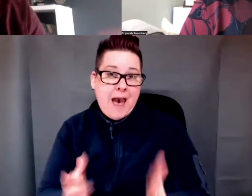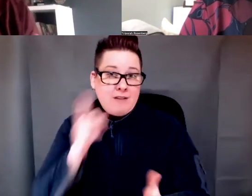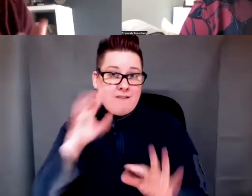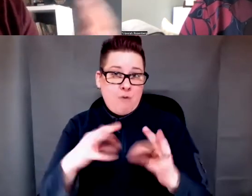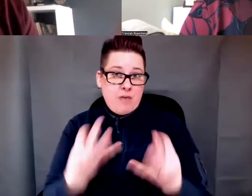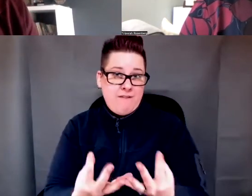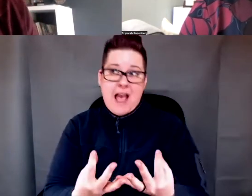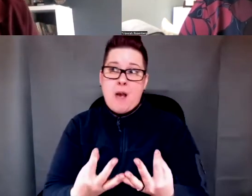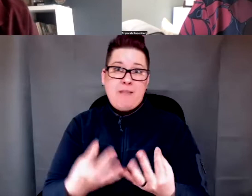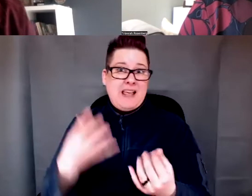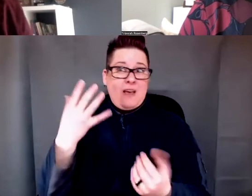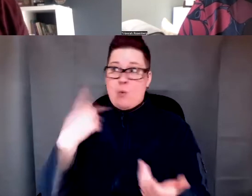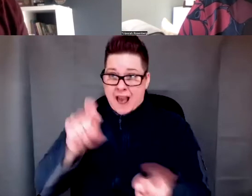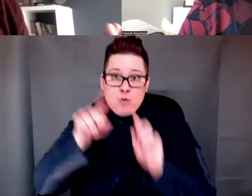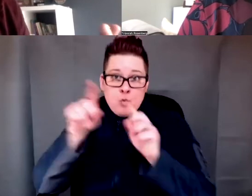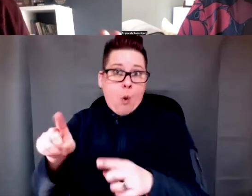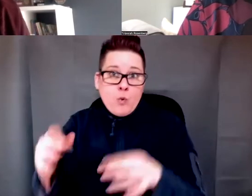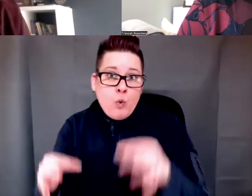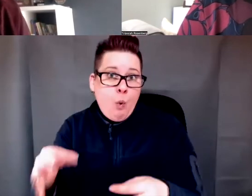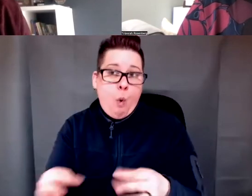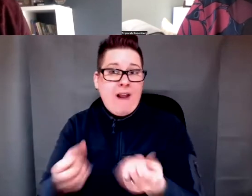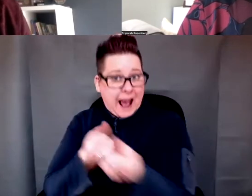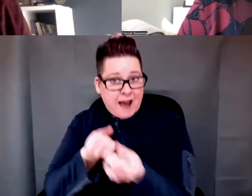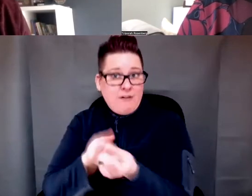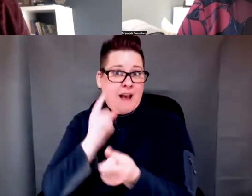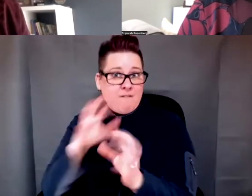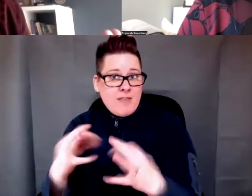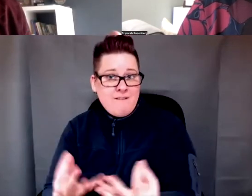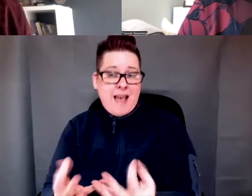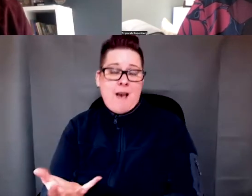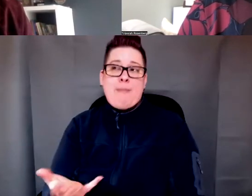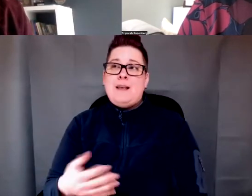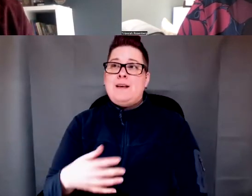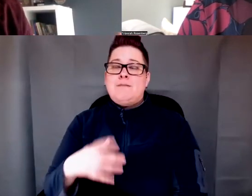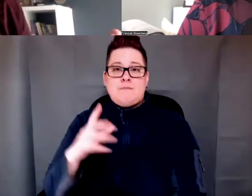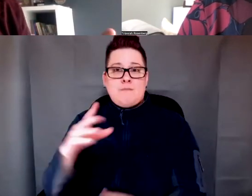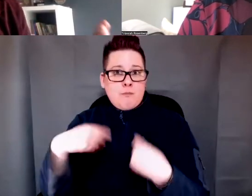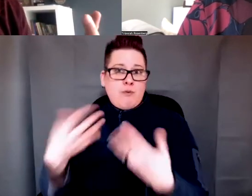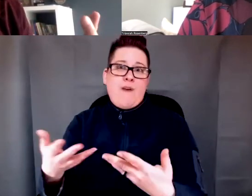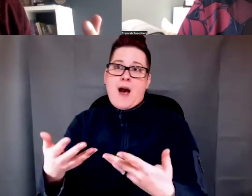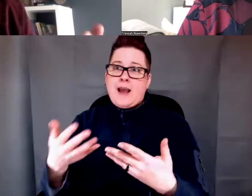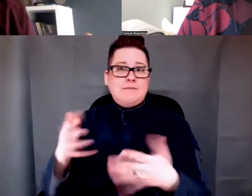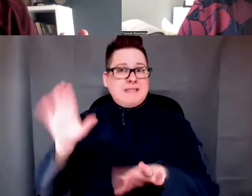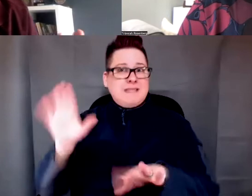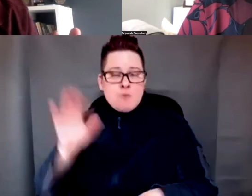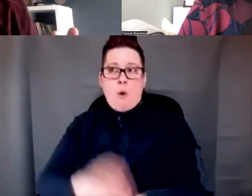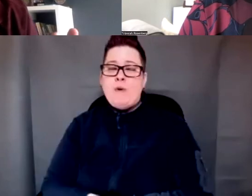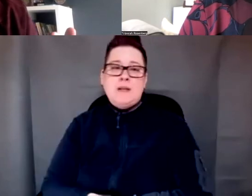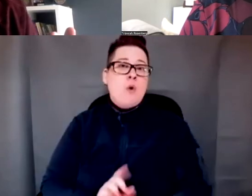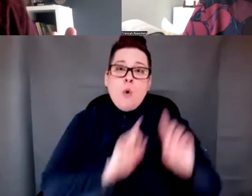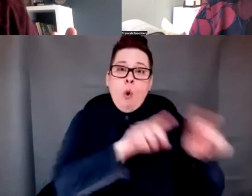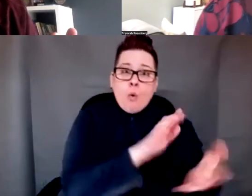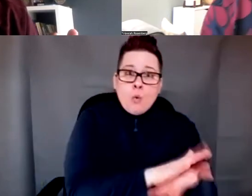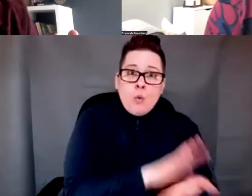contexts. We need to go to the courts and advocate for the families we're working with and providing testimony. We need to go to the schools.